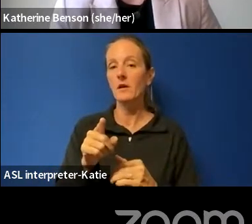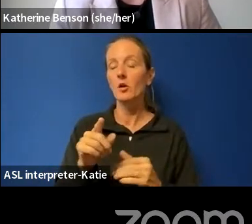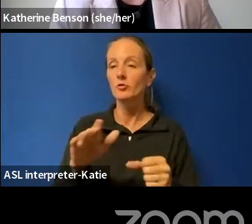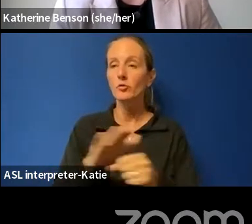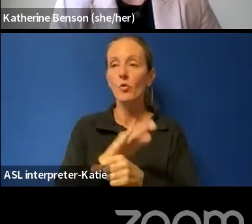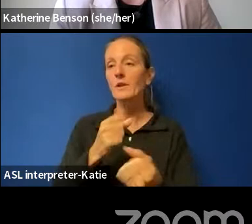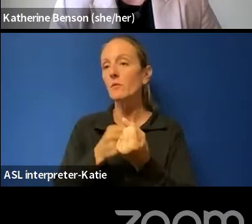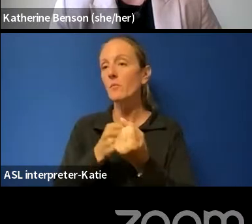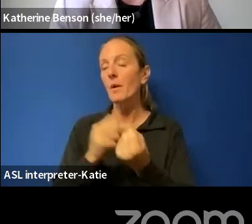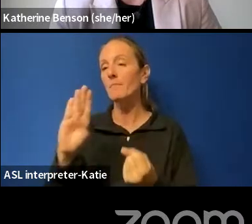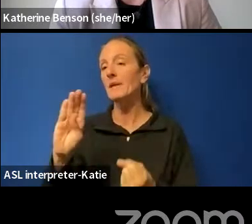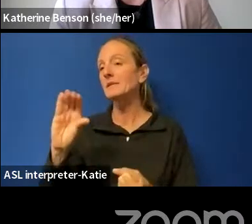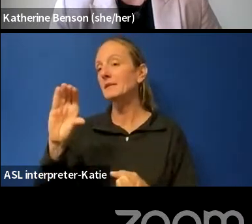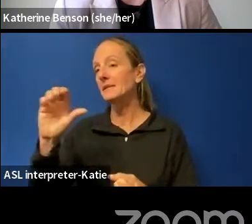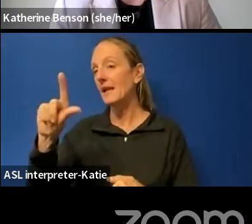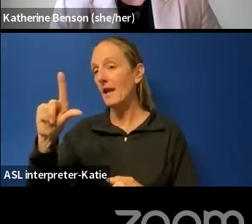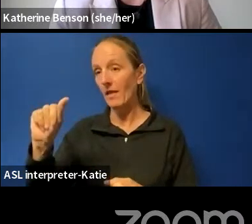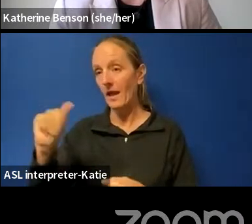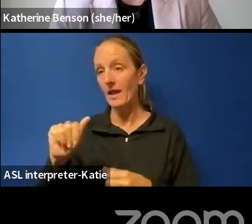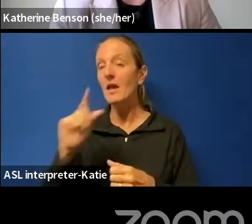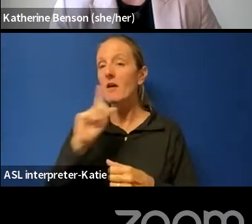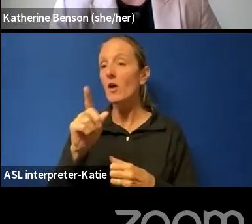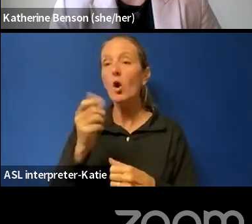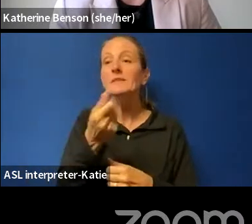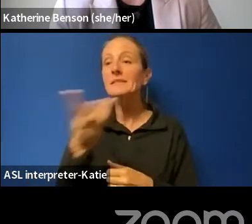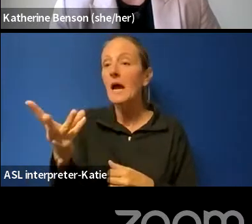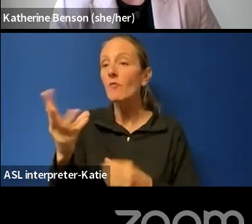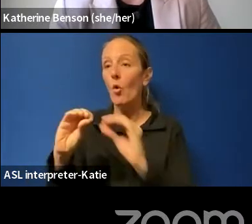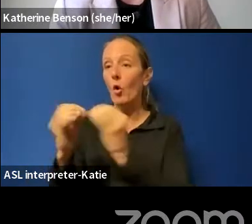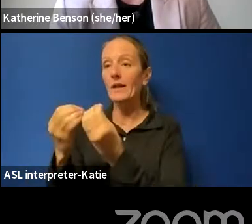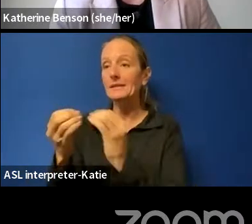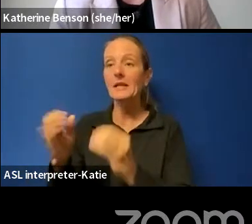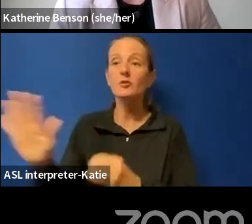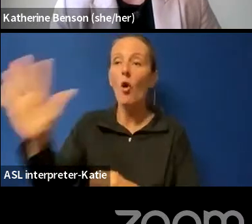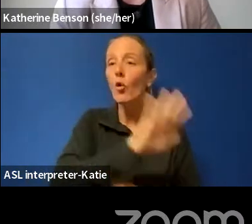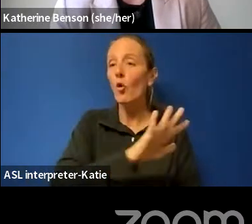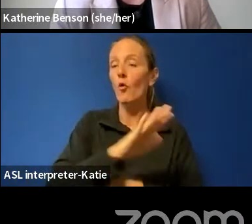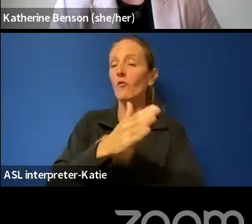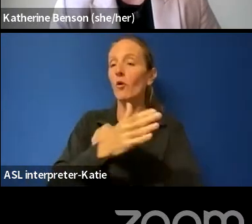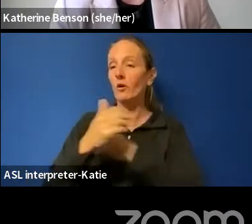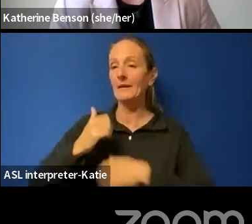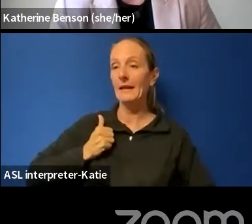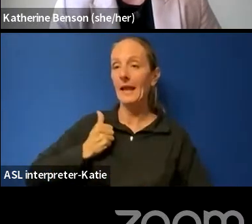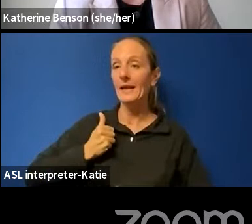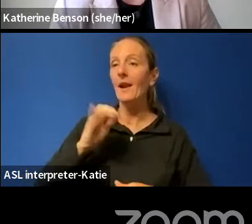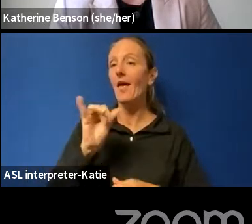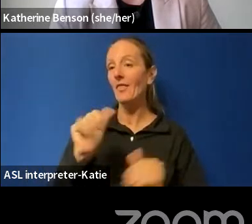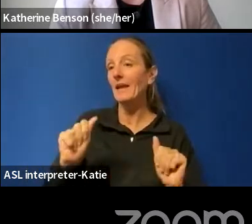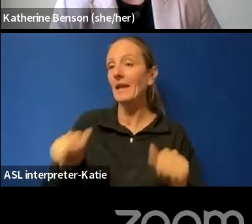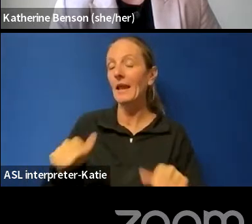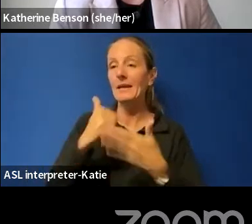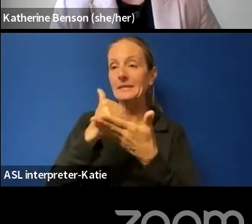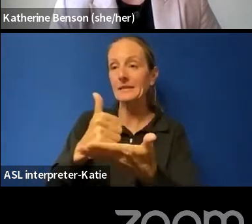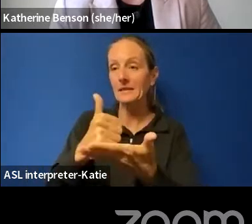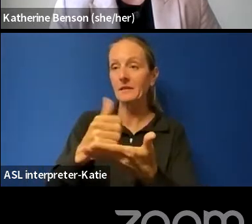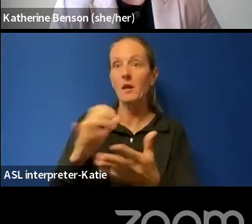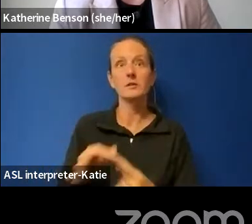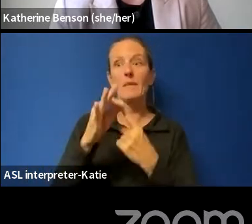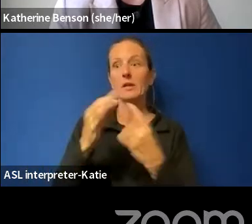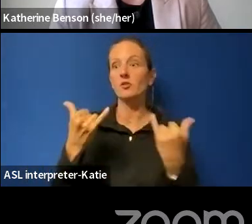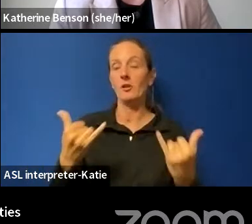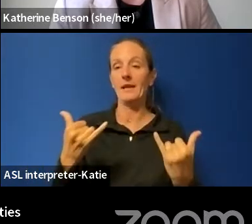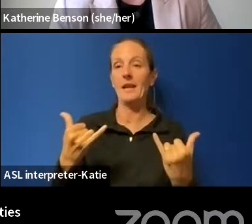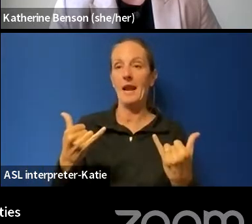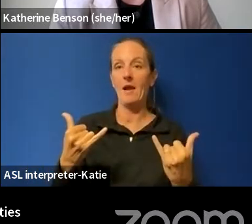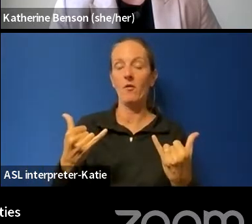Uh, there are several across Canada, uh, that, that are able to assist, especially now when, uh, you know, humbly Jessica